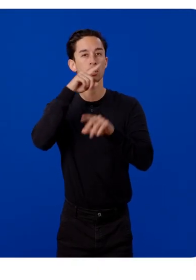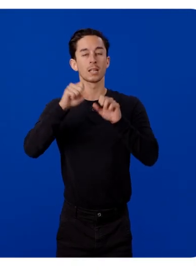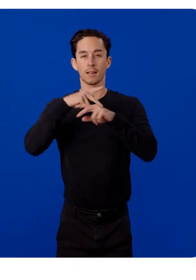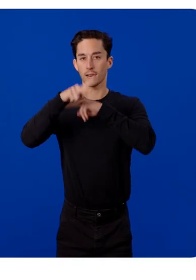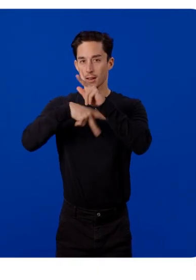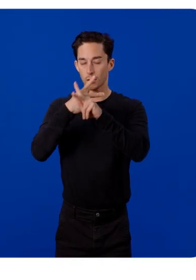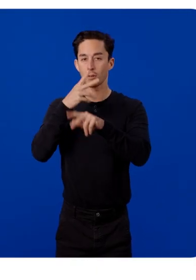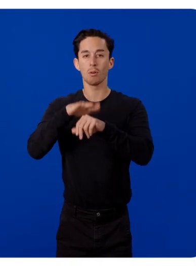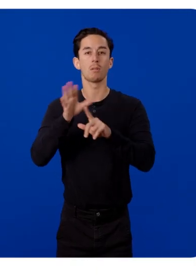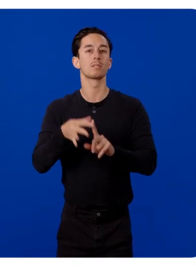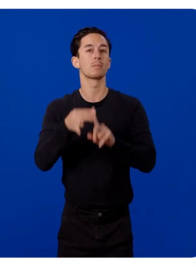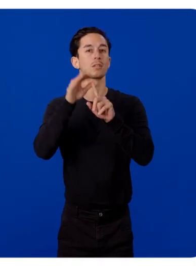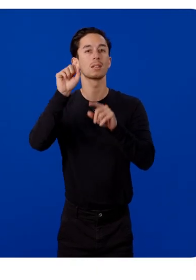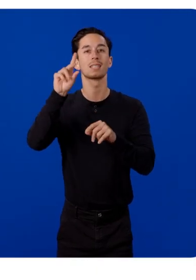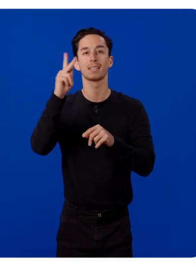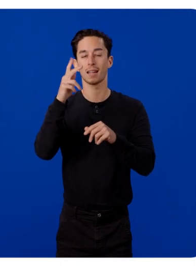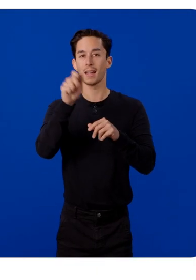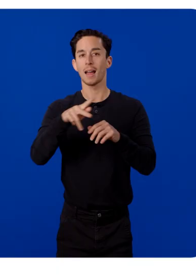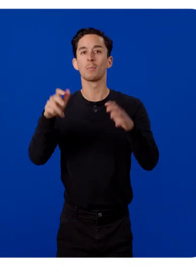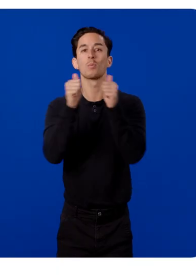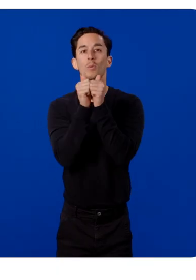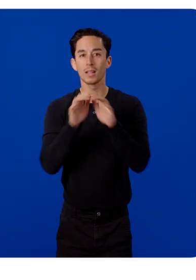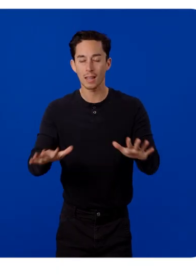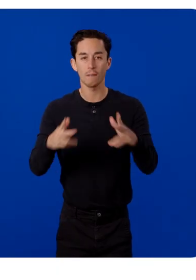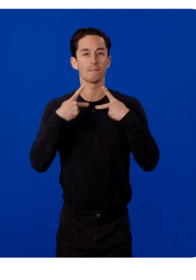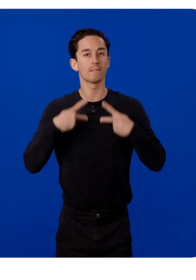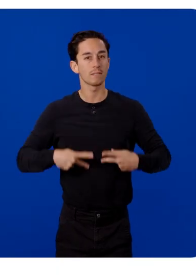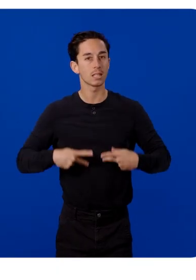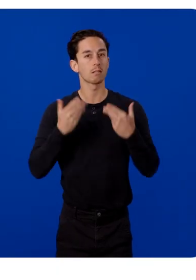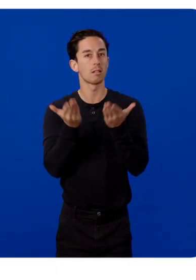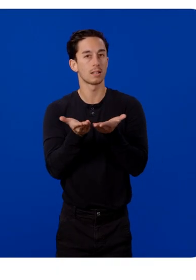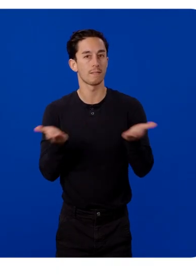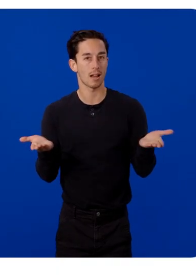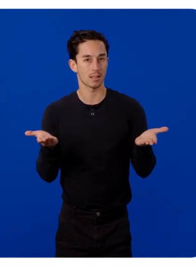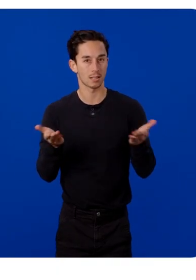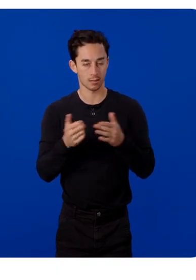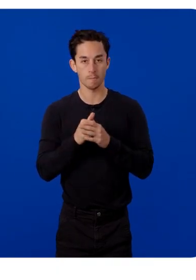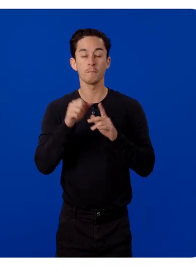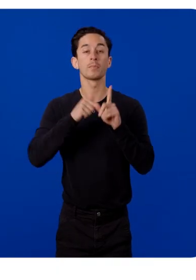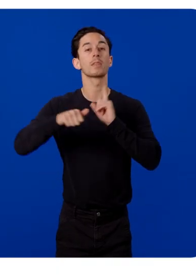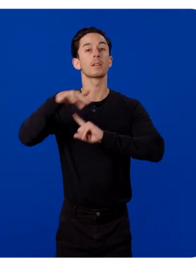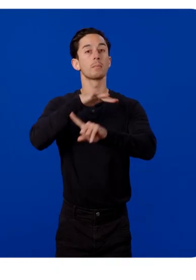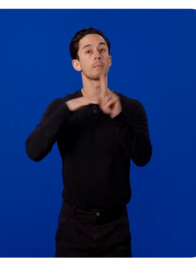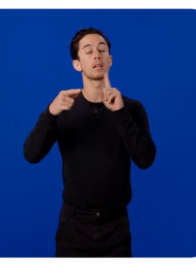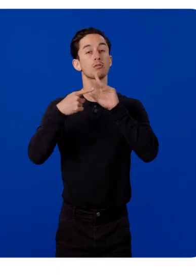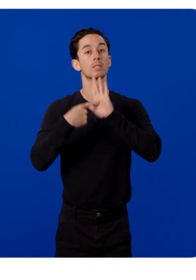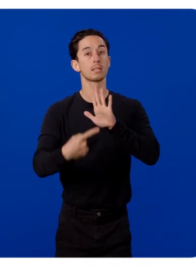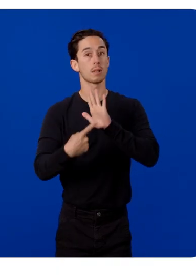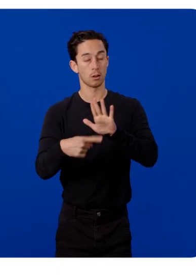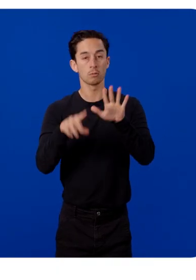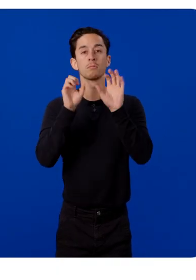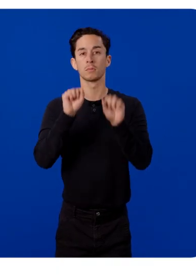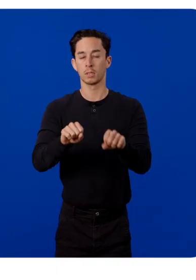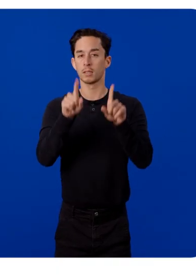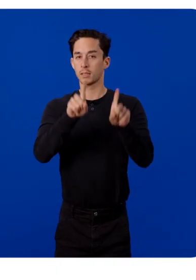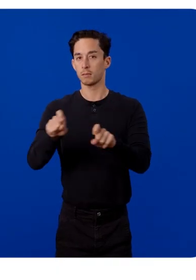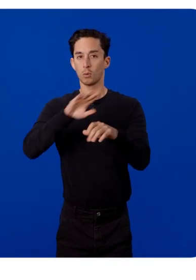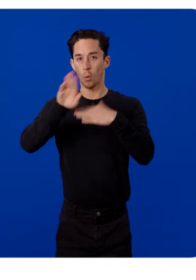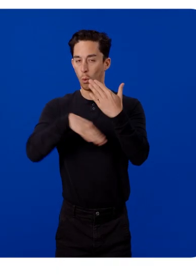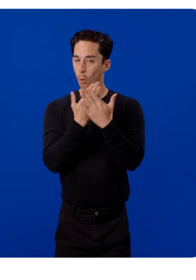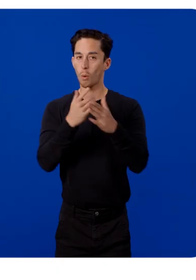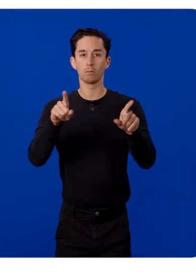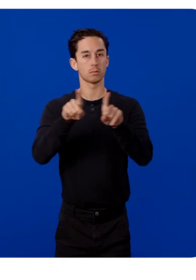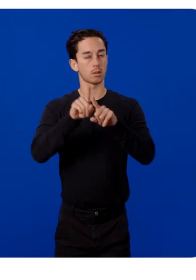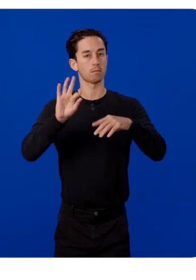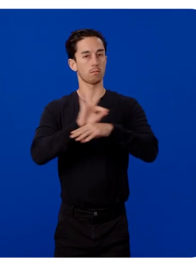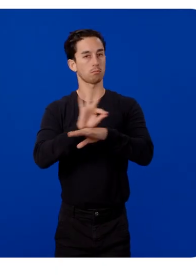iterate on your Spatial SDK app without the hassle of a physical device. With Spatial Simulator, you'll be able to test all of the